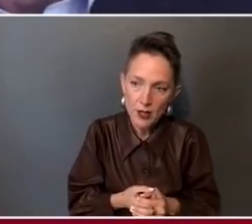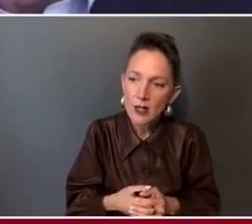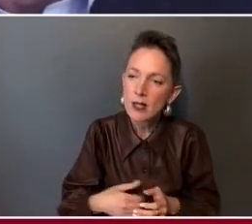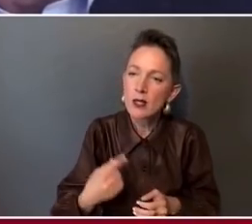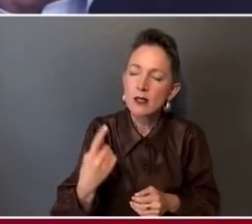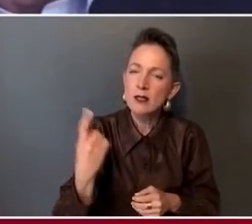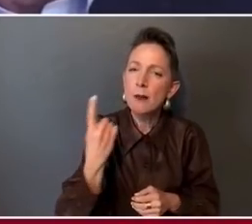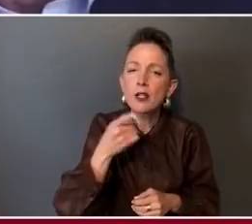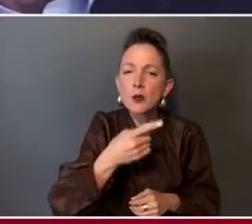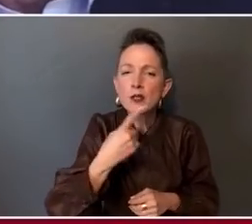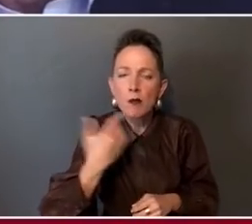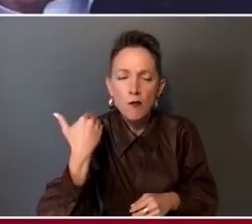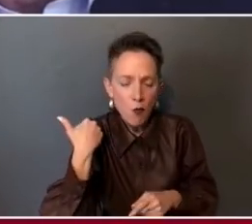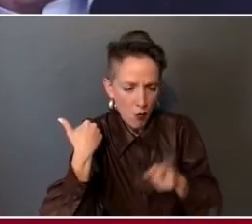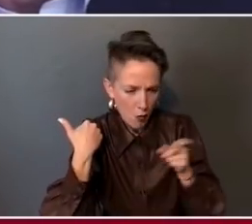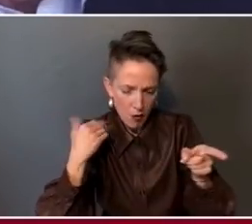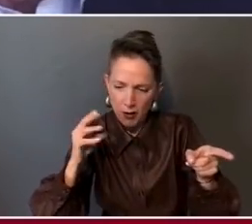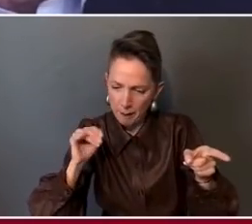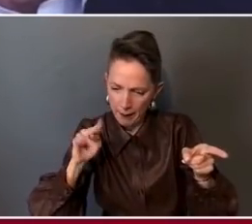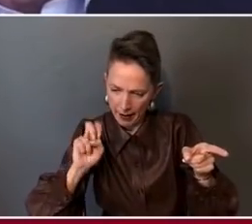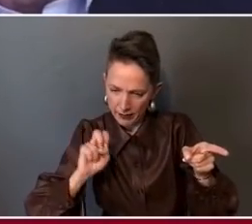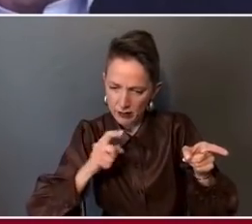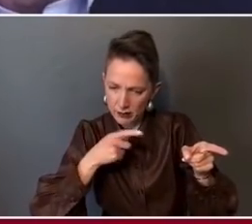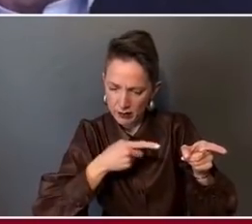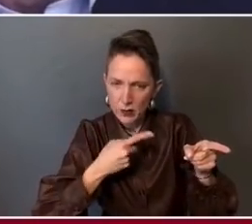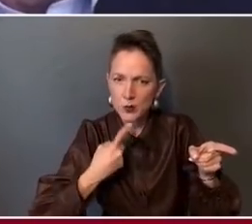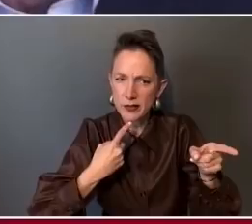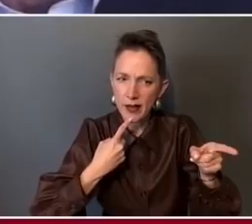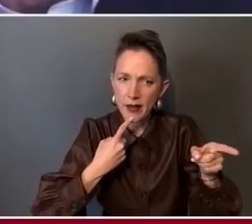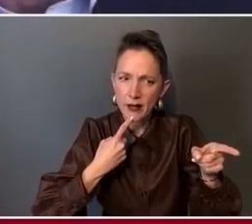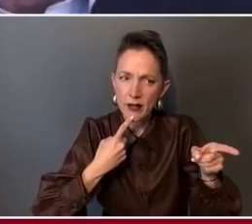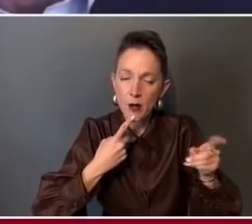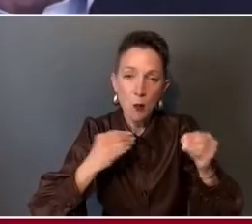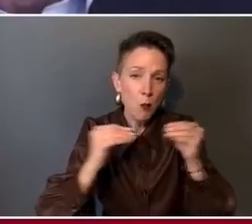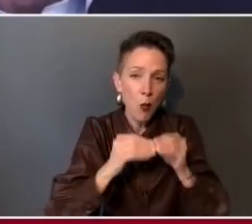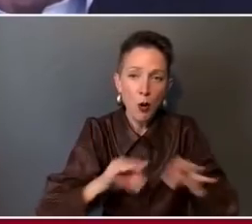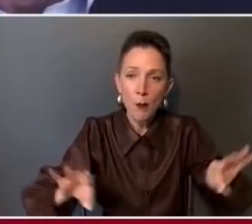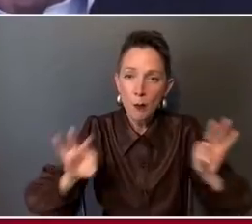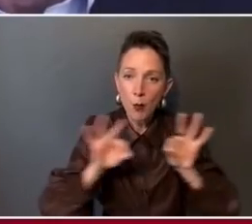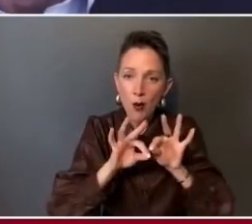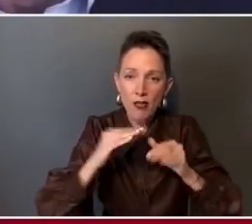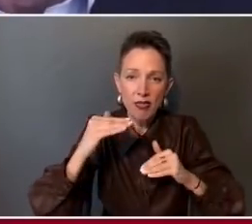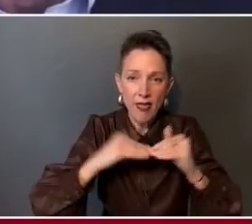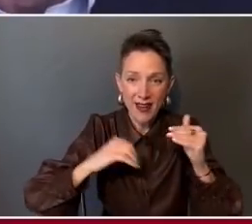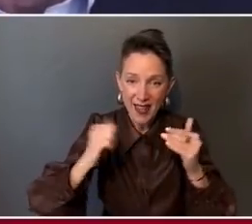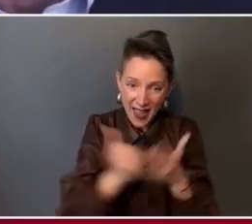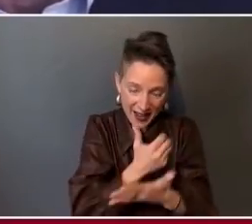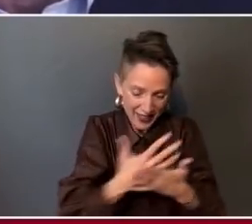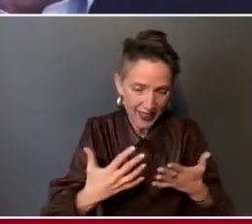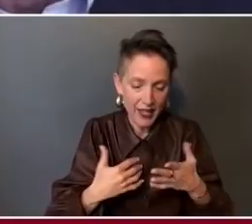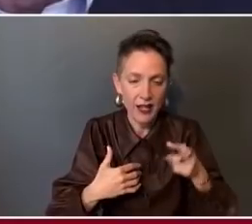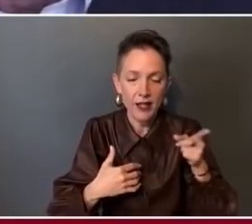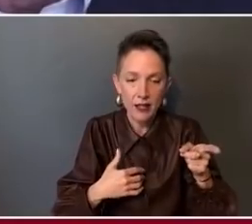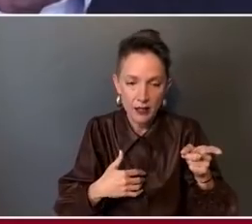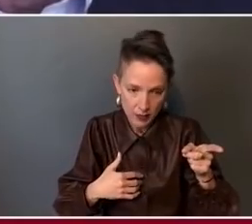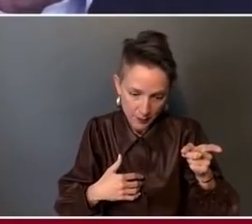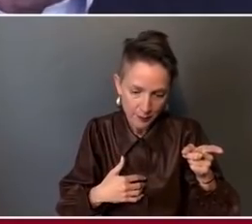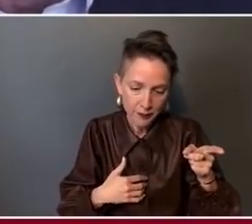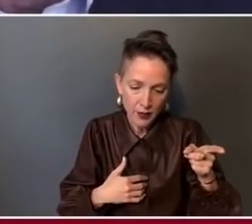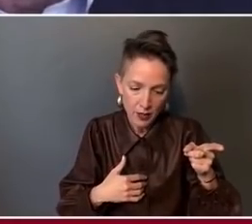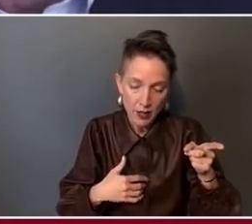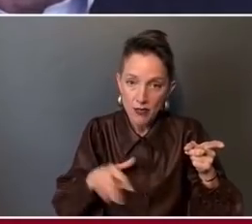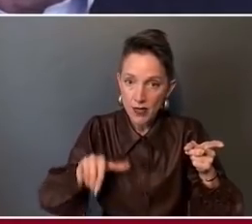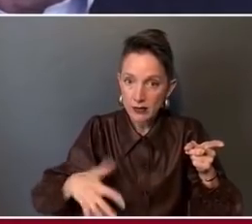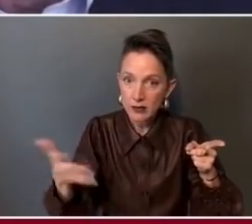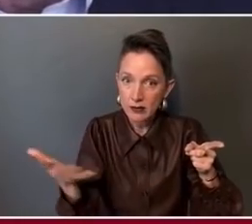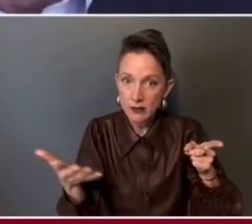in what you just said, Mike, that I think is more important than any prognostication you've made or anything else, which is